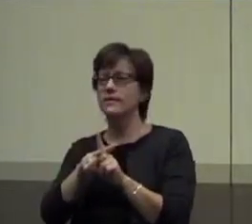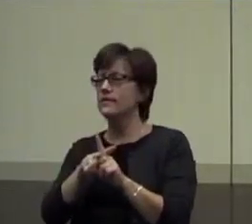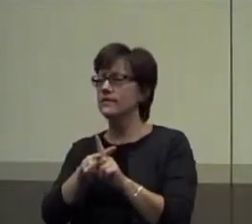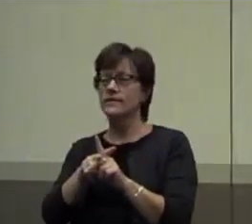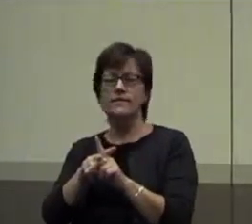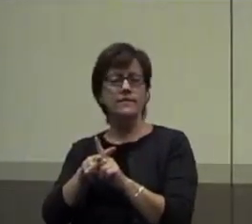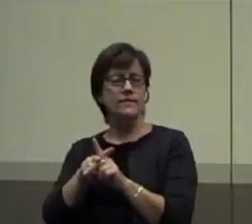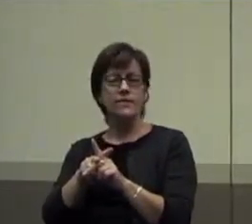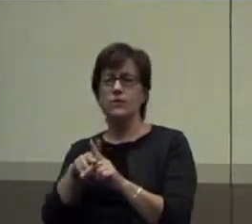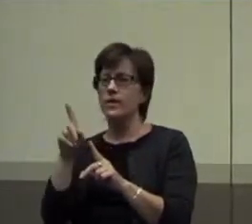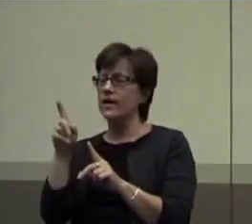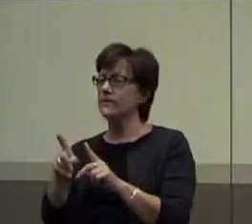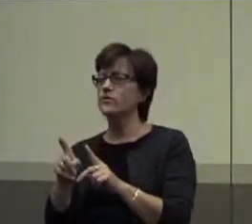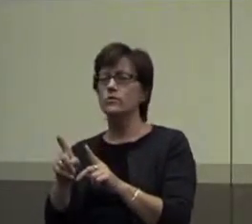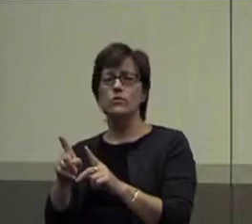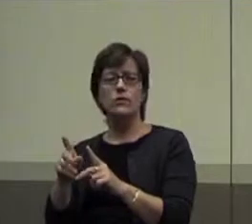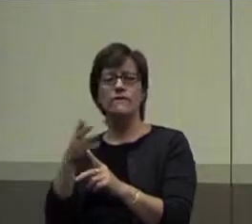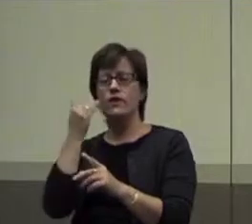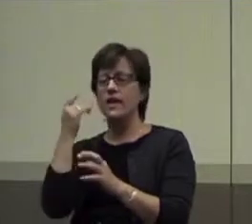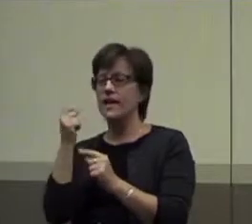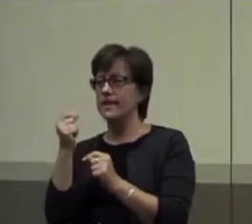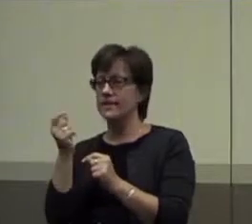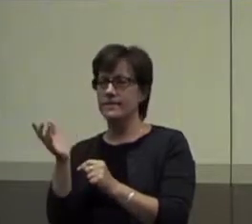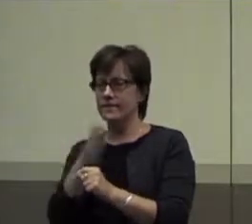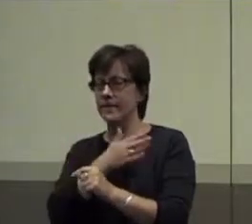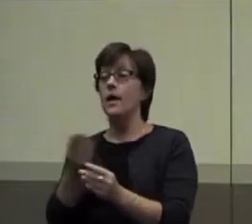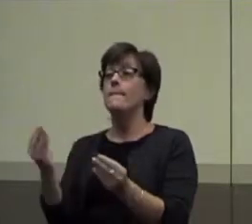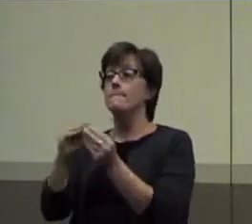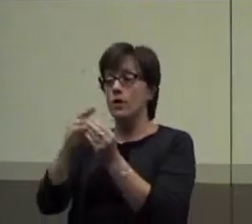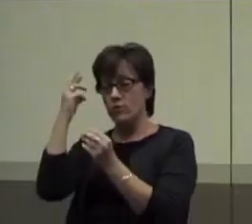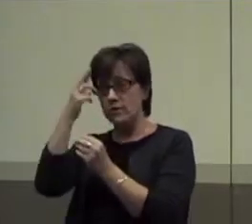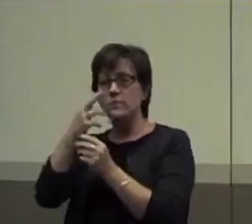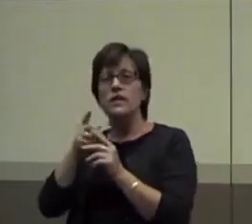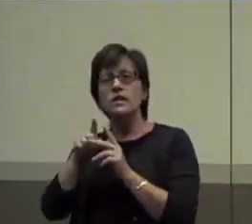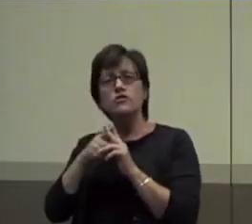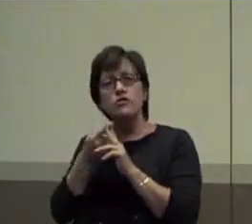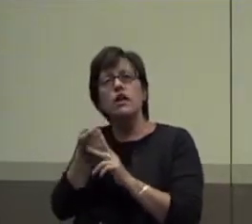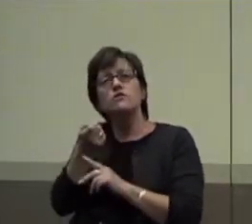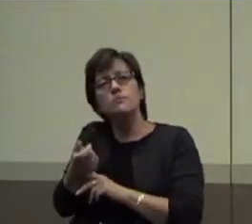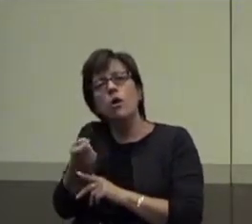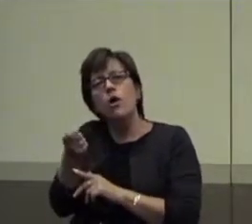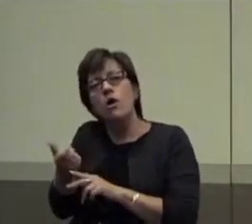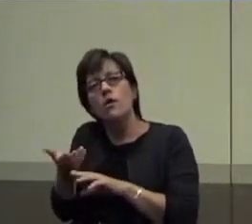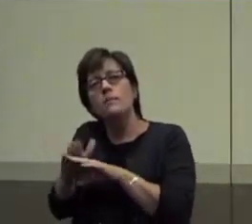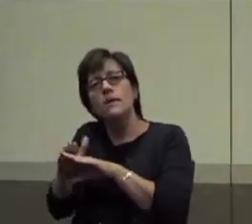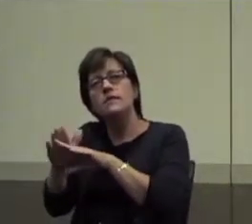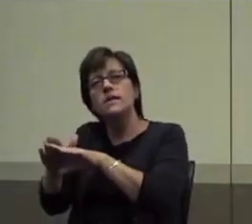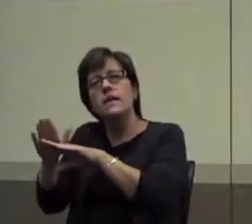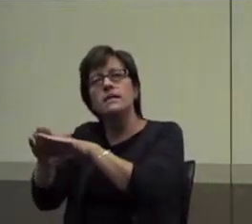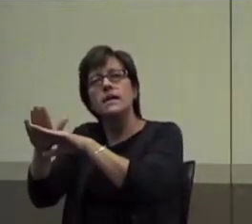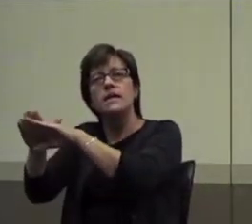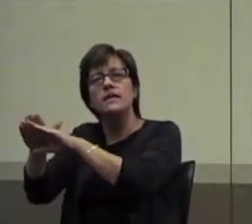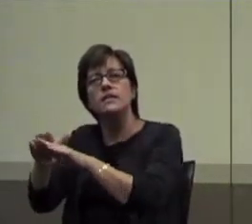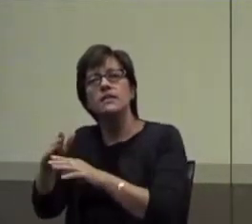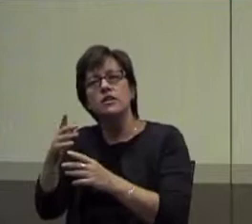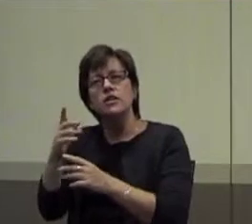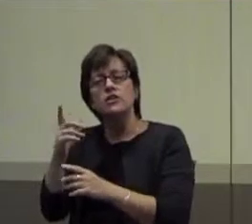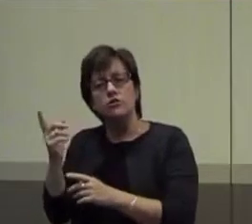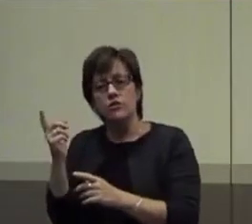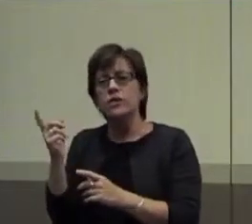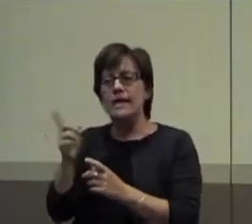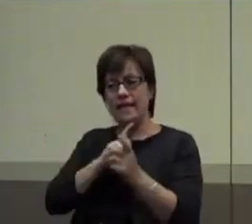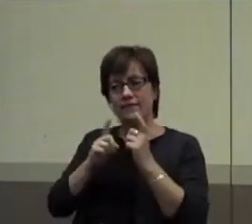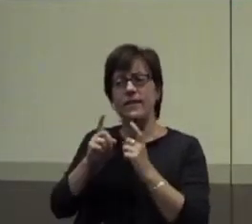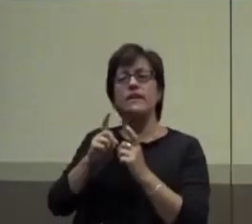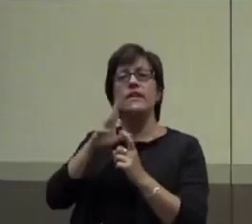okay. It's more reasonable to start small and build success. you know what, turn in 50% of your assignments and be on task and try to